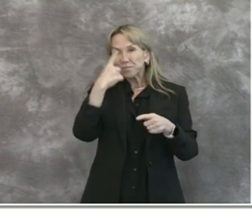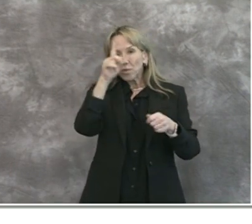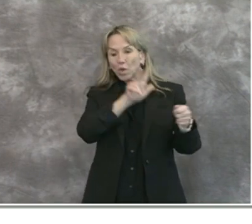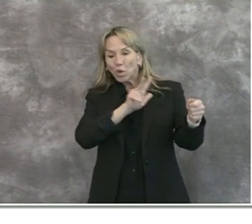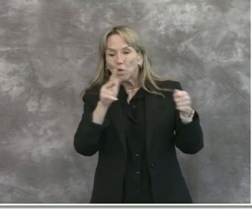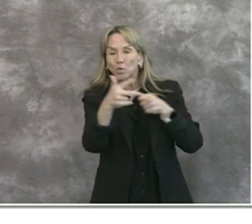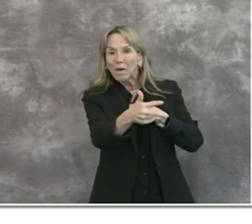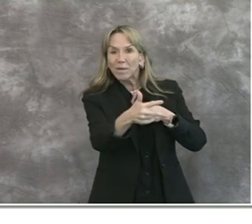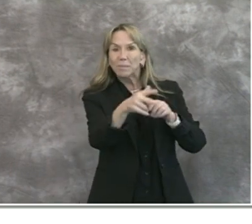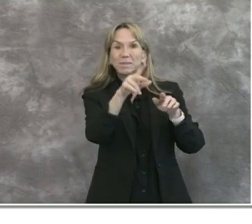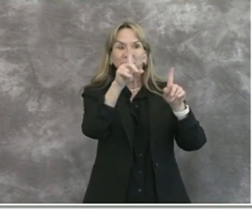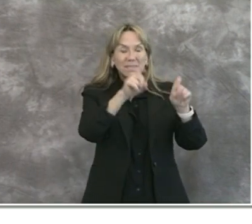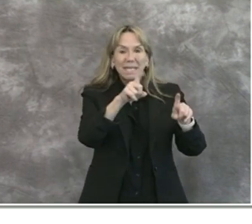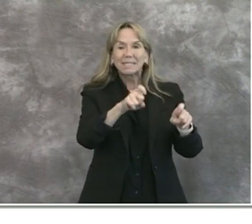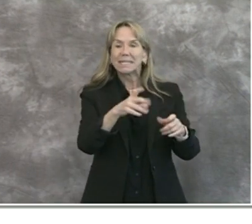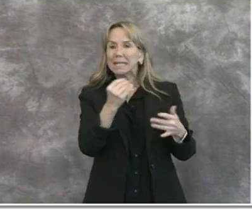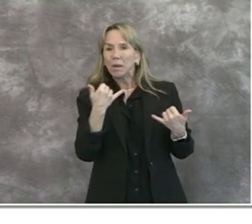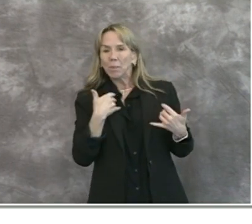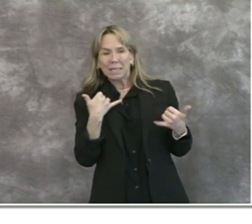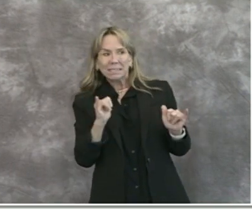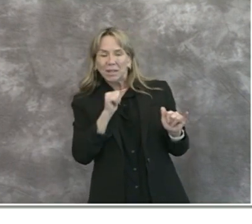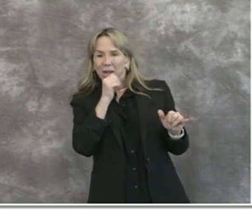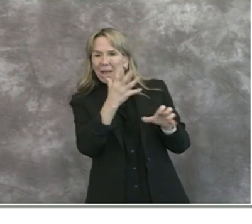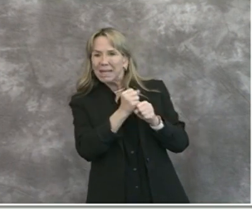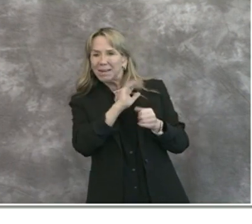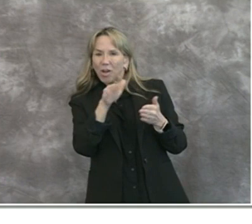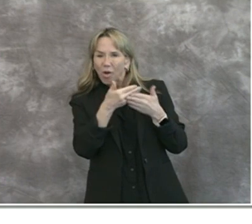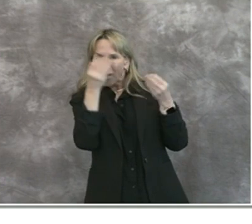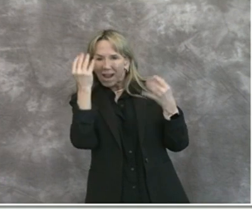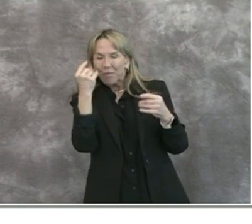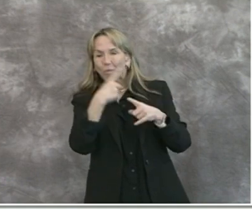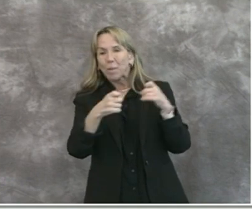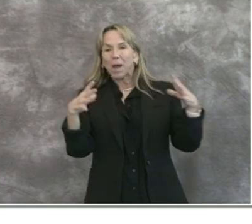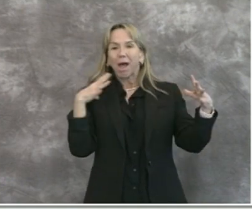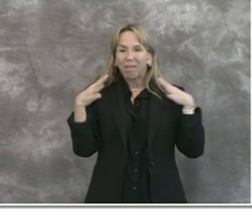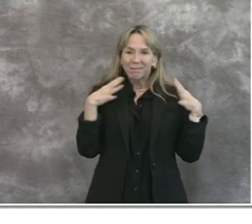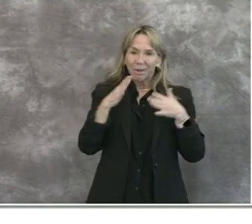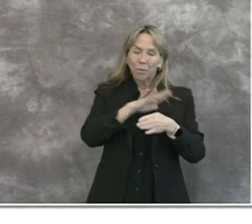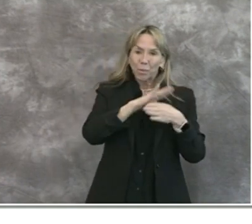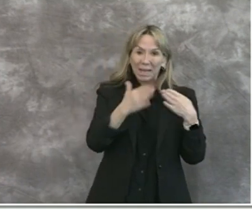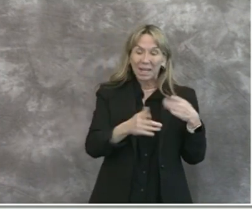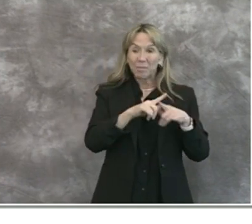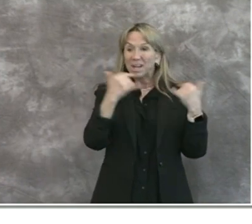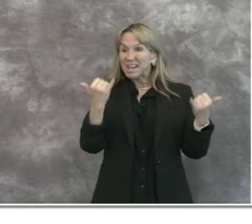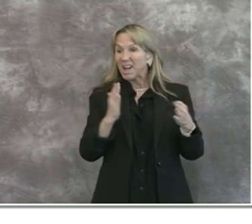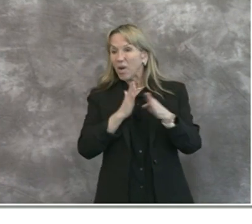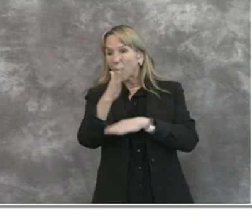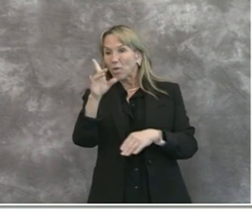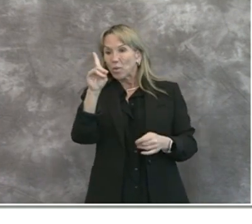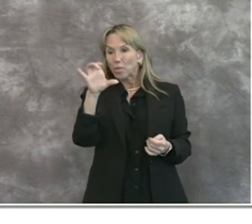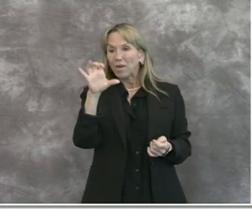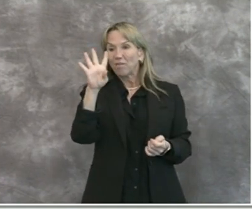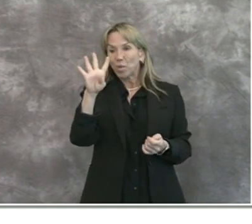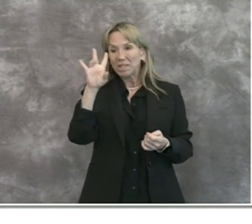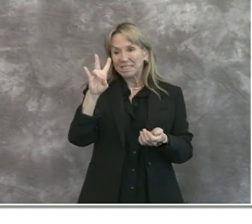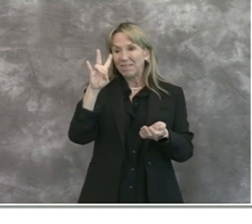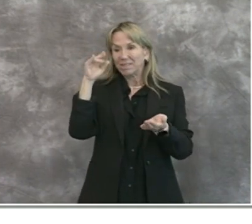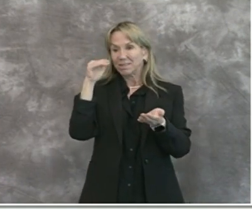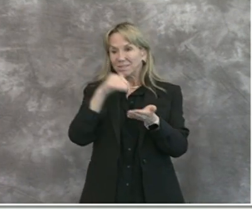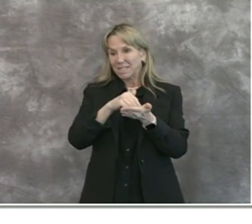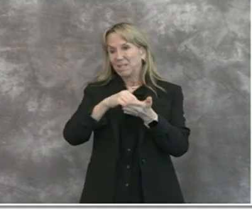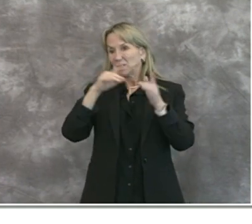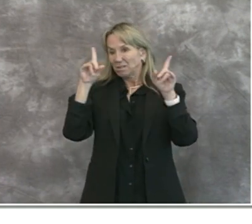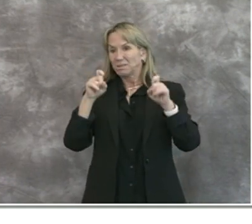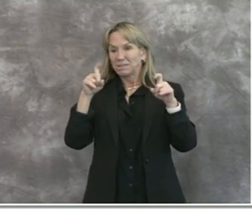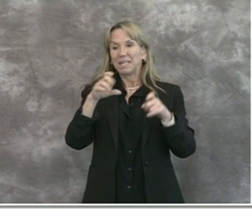along with the continued lag coming out of an extended holiday weekend. But we're now over 147,000 tests reported to us in the region